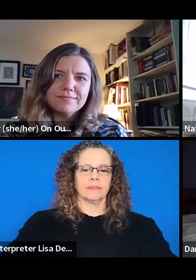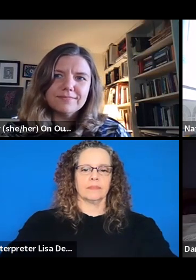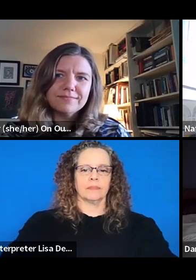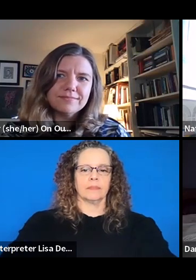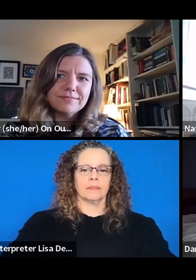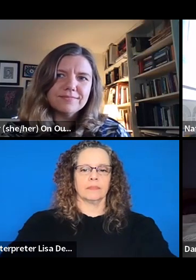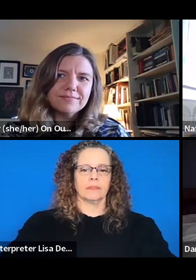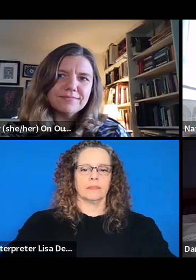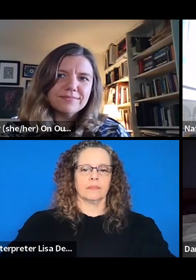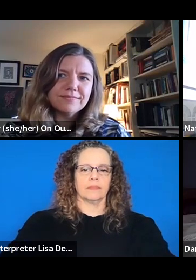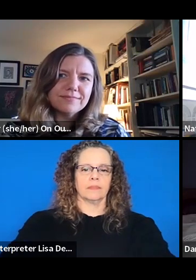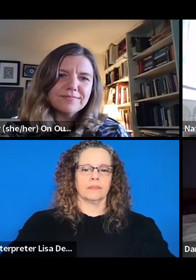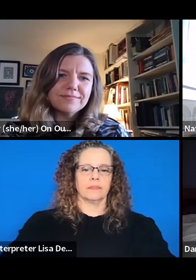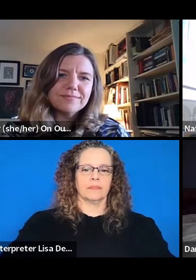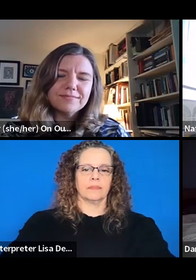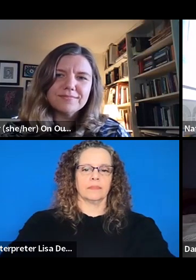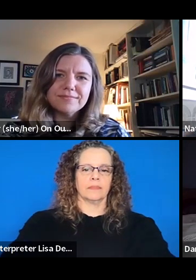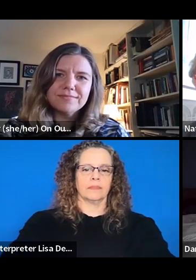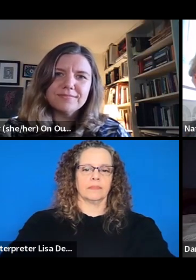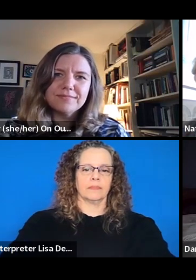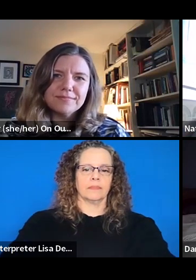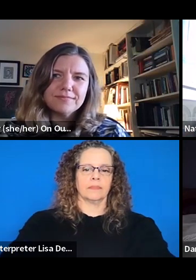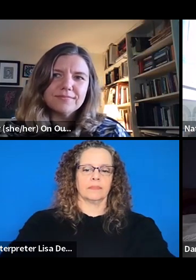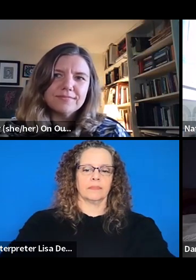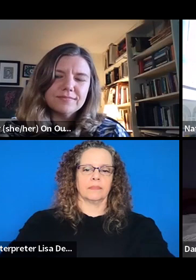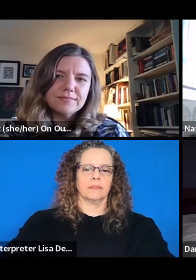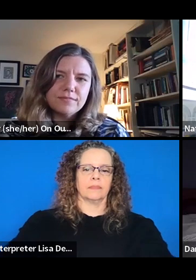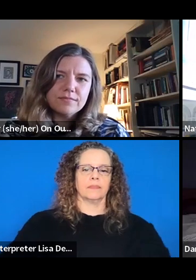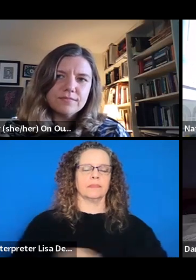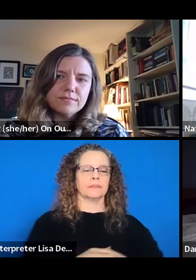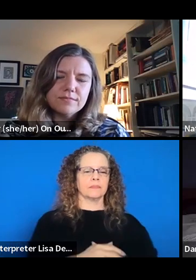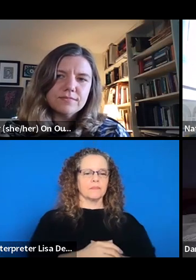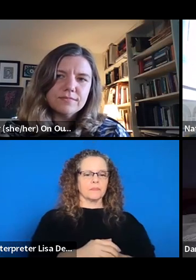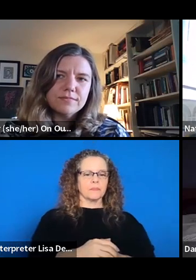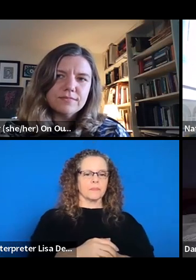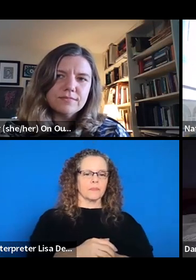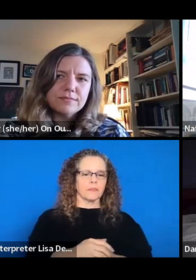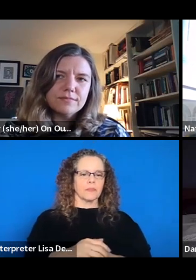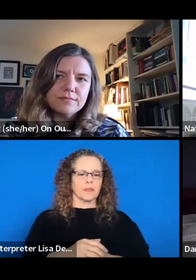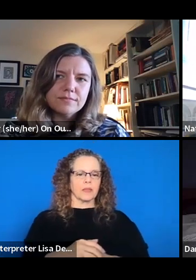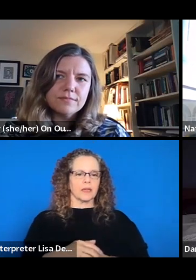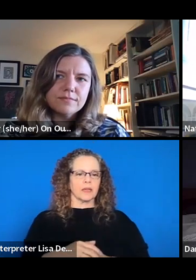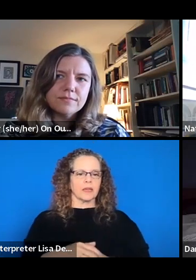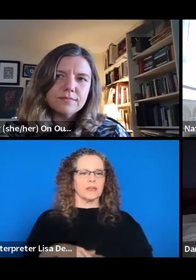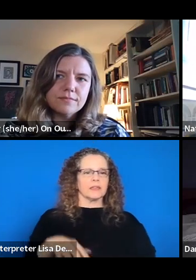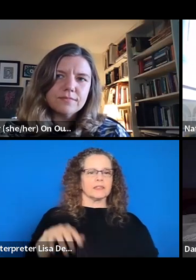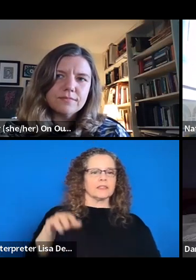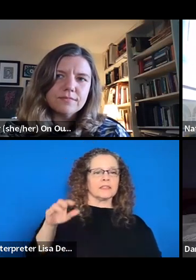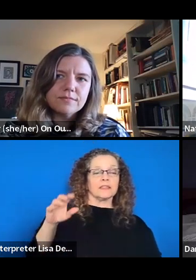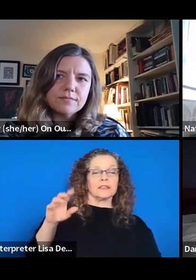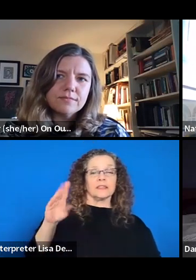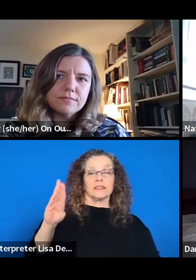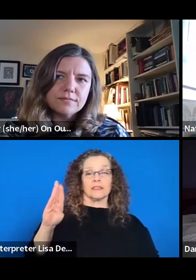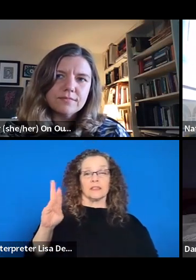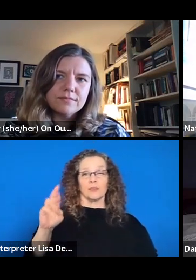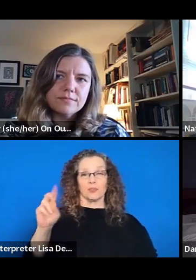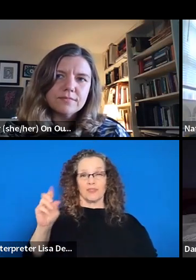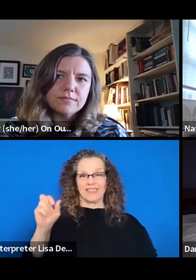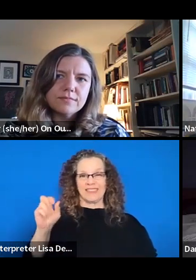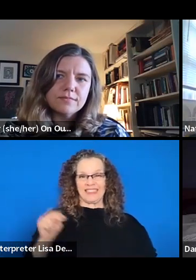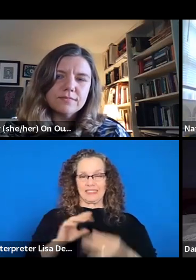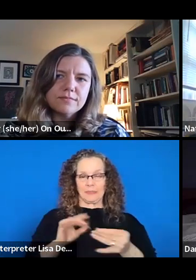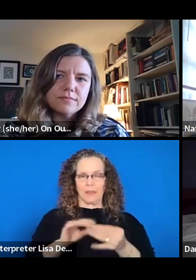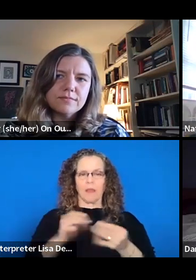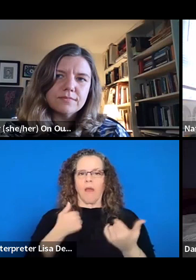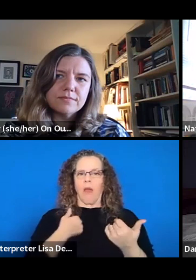I'll jump in, I think on one thread from Daniel and then on one thread about the question, the defining question. think that that